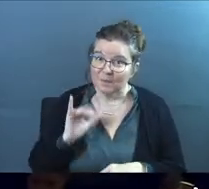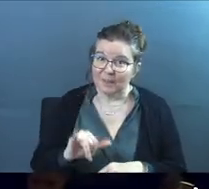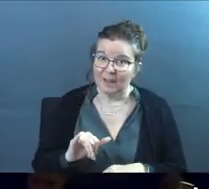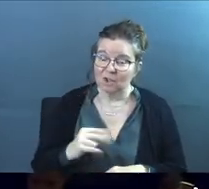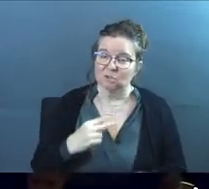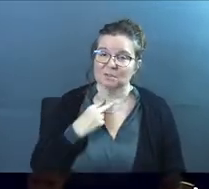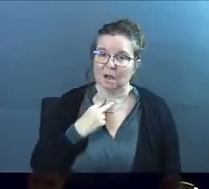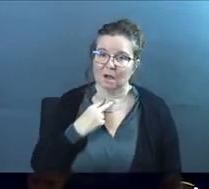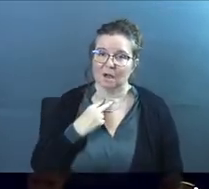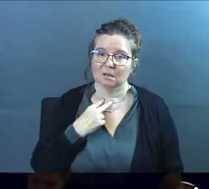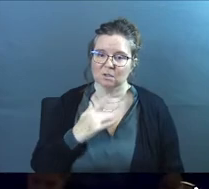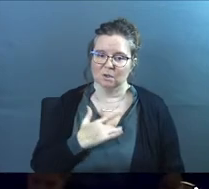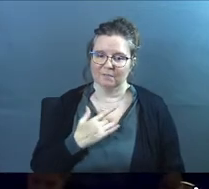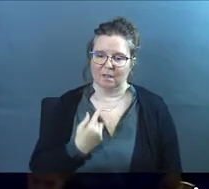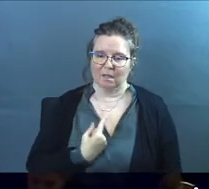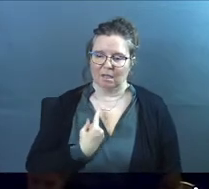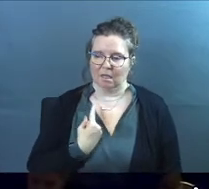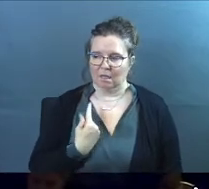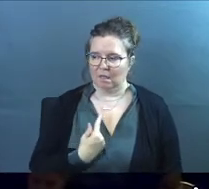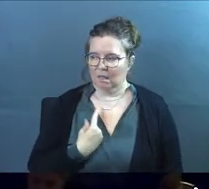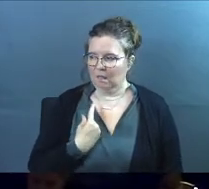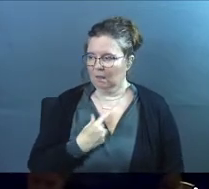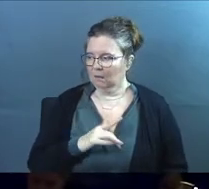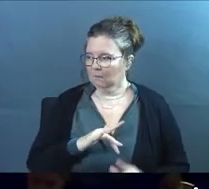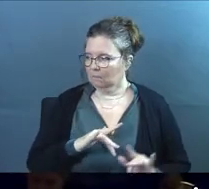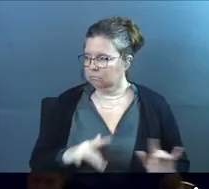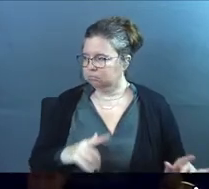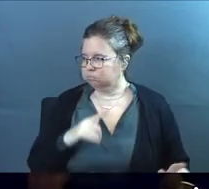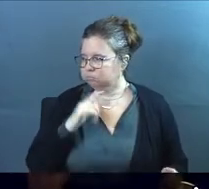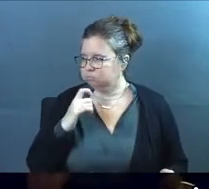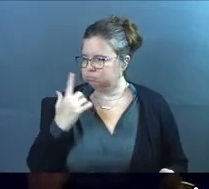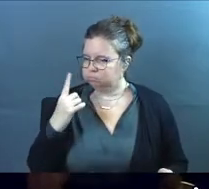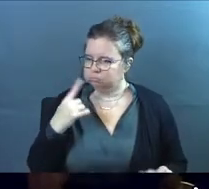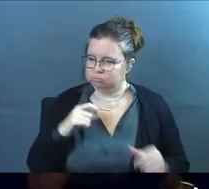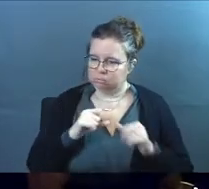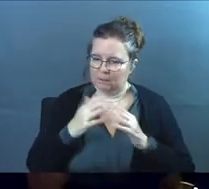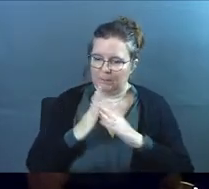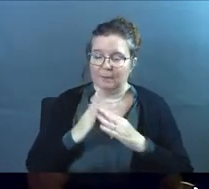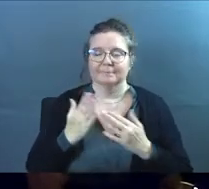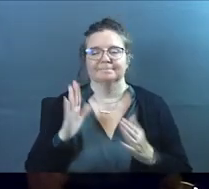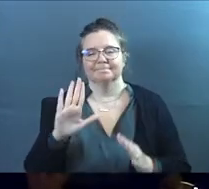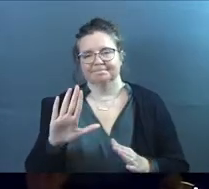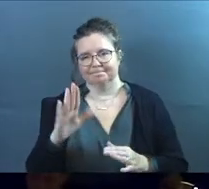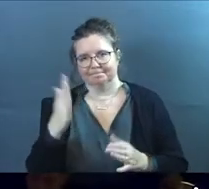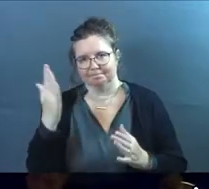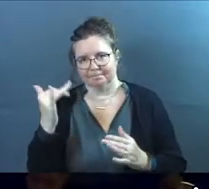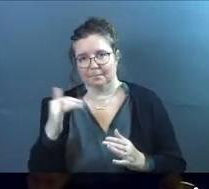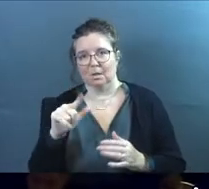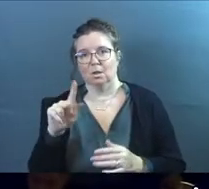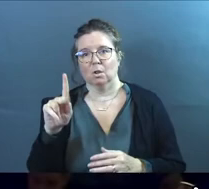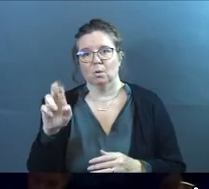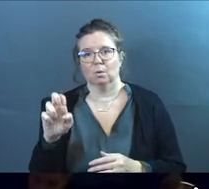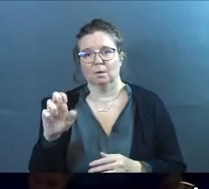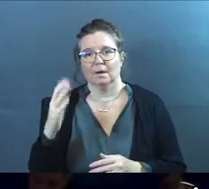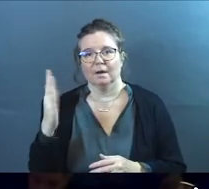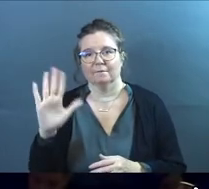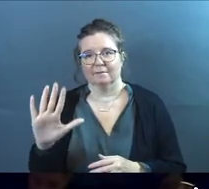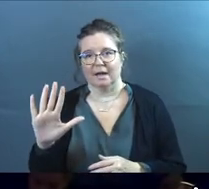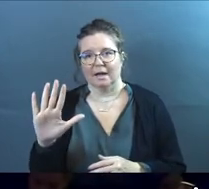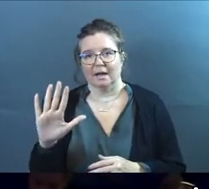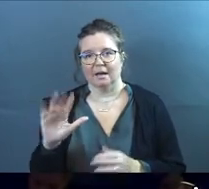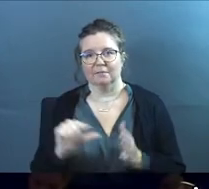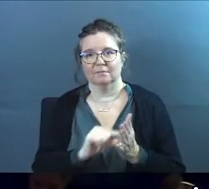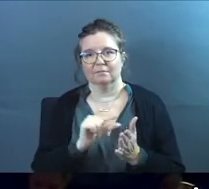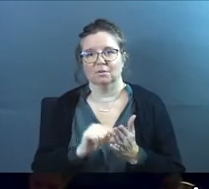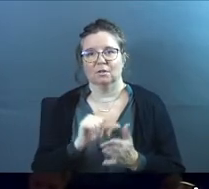and you're stuck, and you feel alone? It feels like that wasteland, so why keep praying? Here's why. Luke 5, 15 through 16. But despite